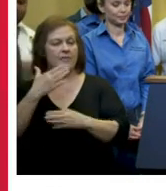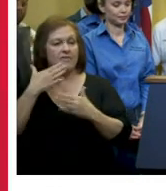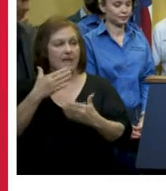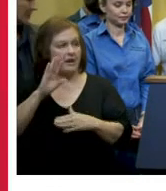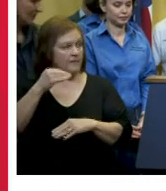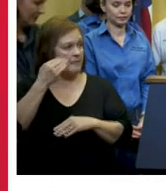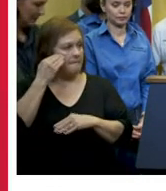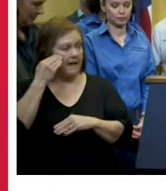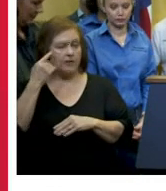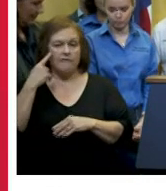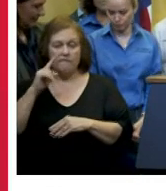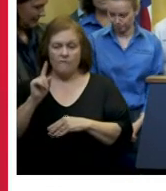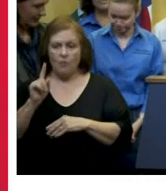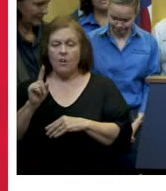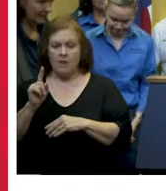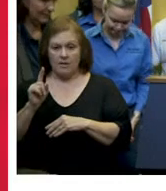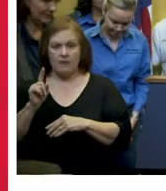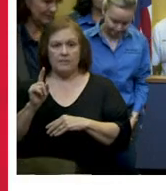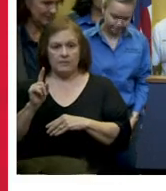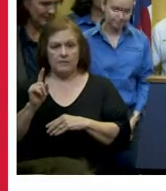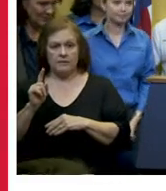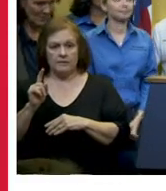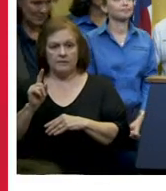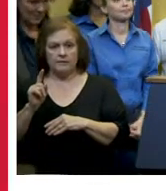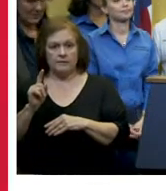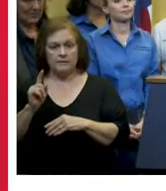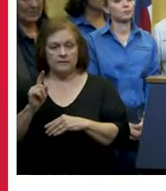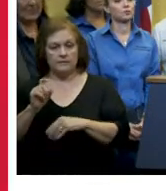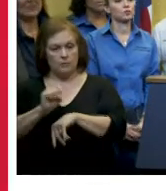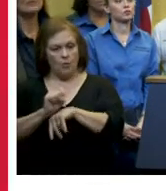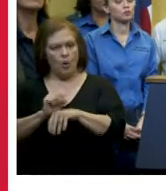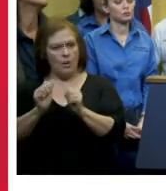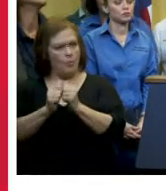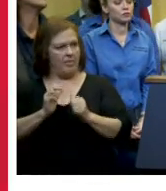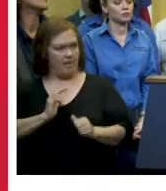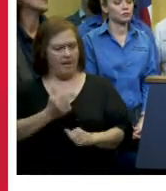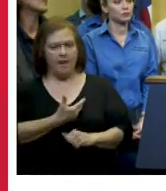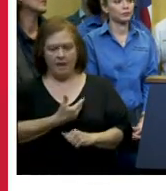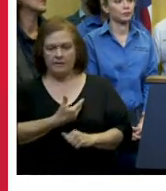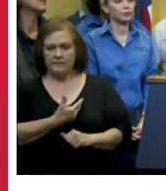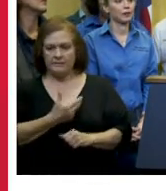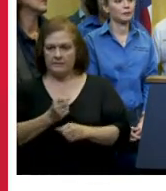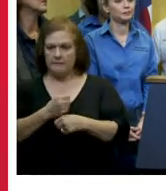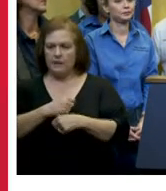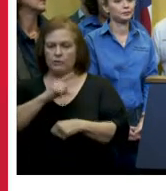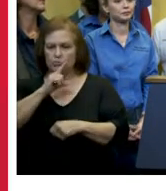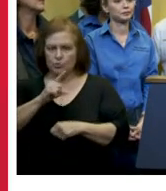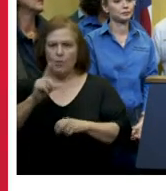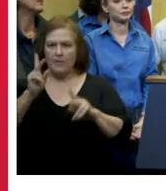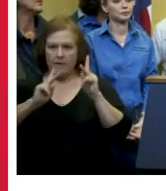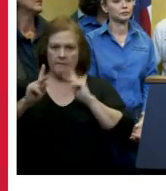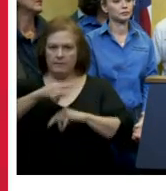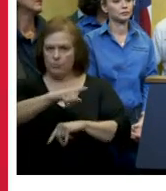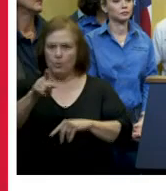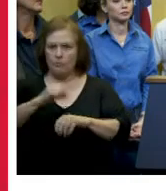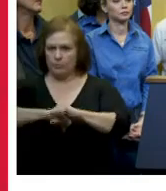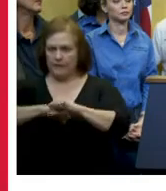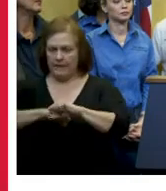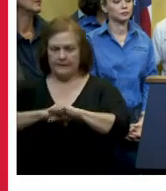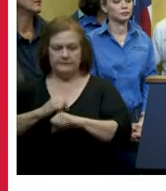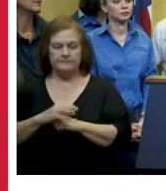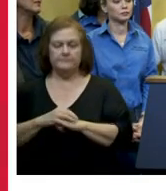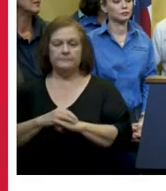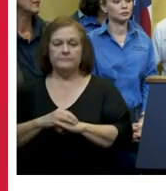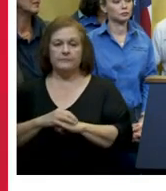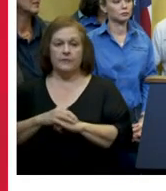thank you mayor for uh um having this collaboration with us and with us and to make sure that citizens are protected well